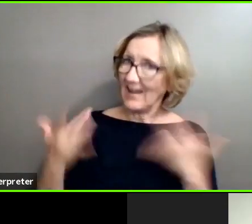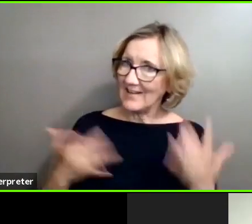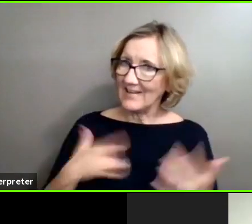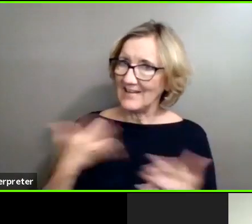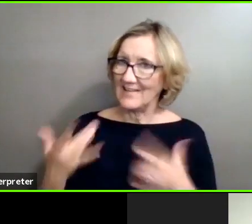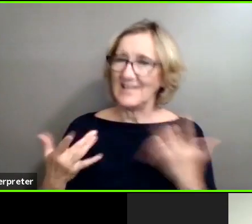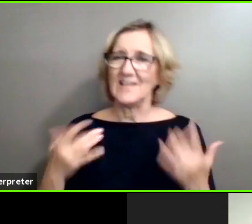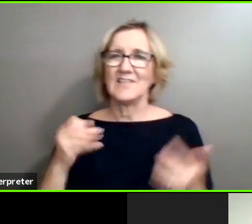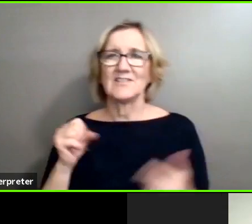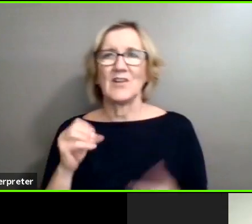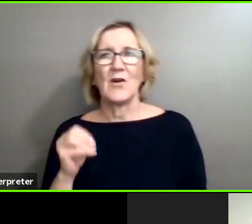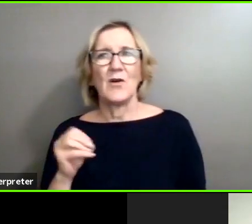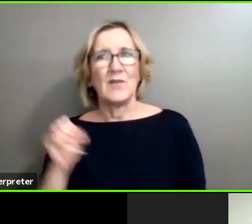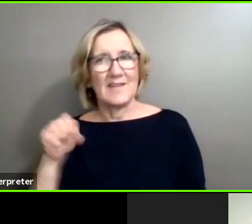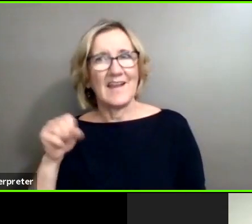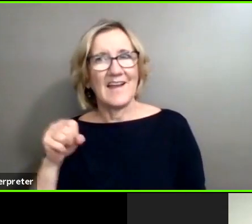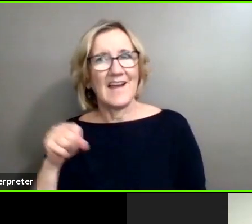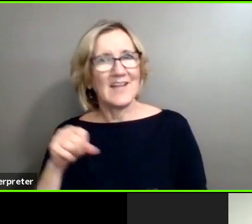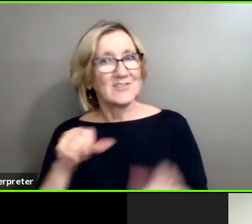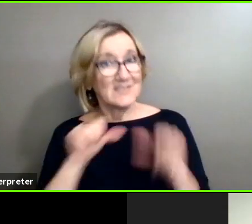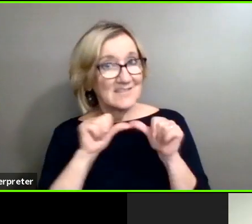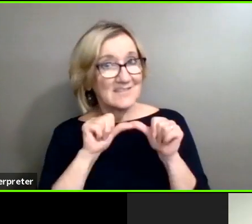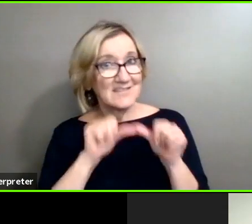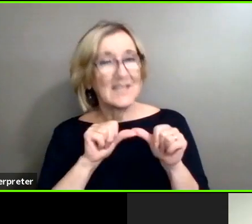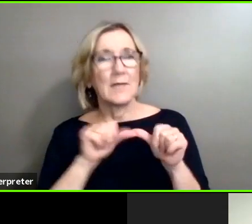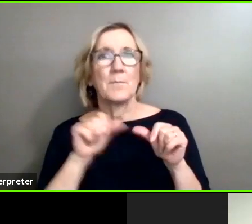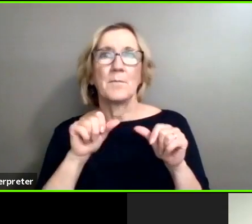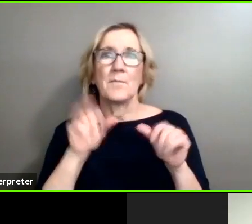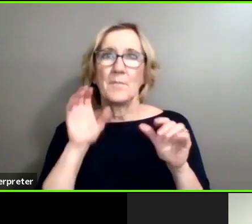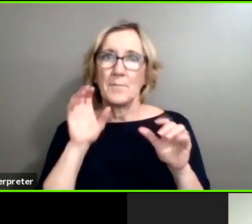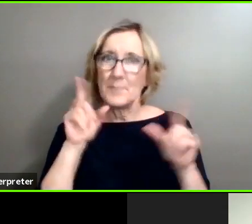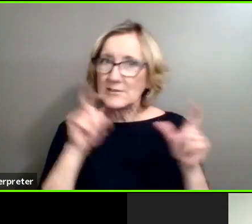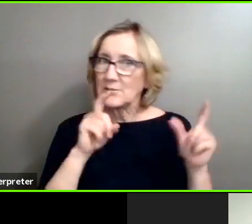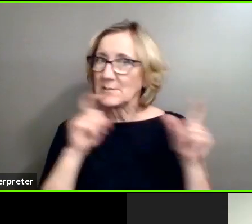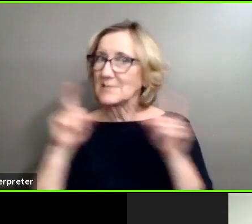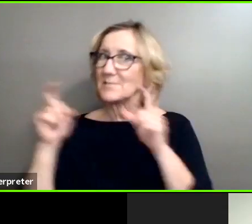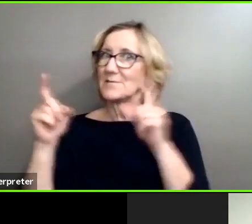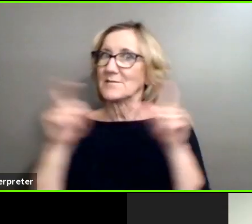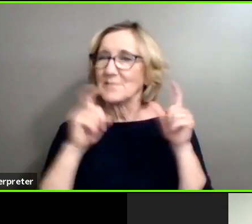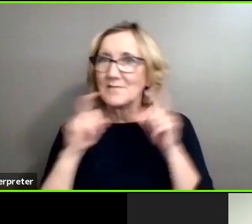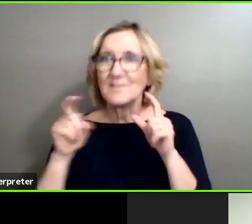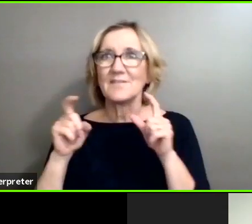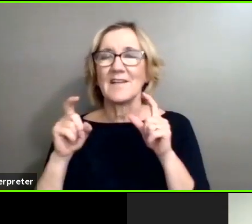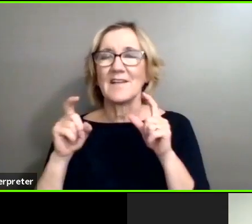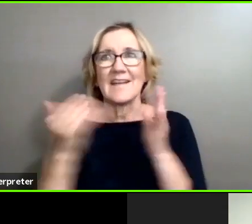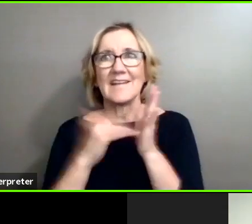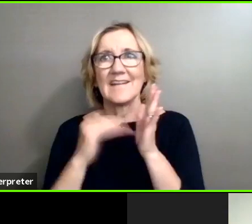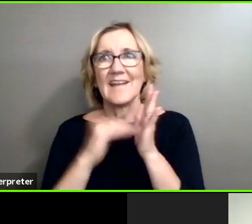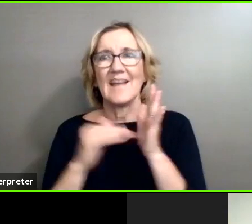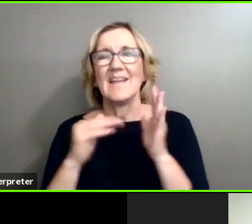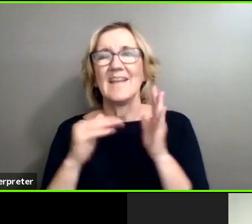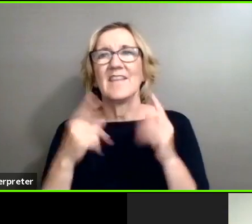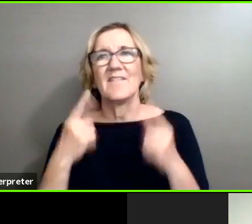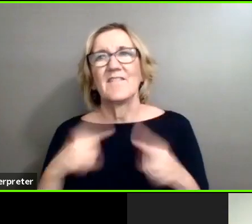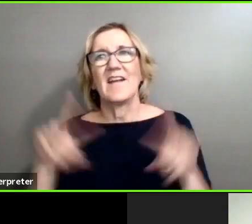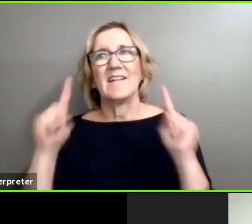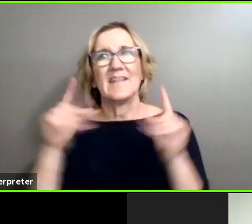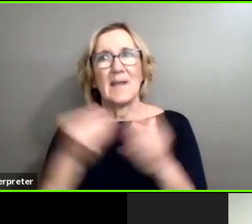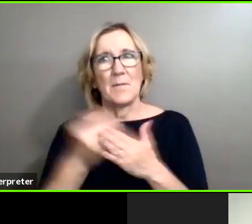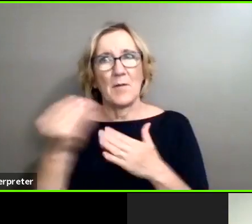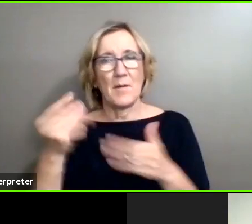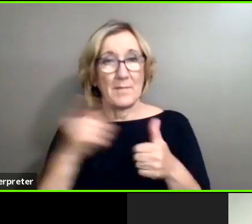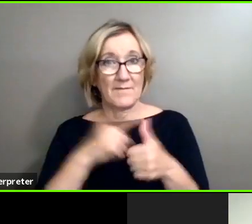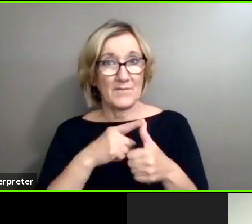And, yeah, I just kept taking photo after photo. And then before I knew it, I bought my first camera,